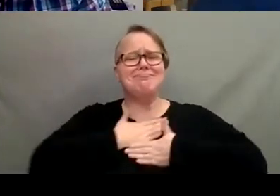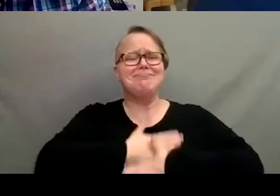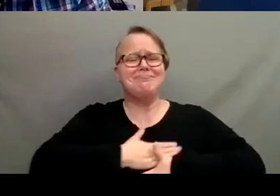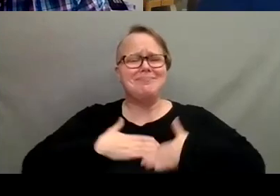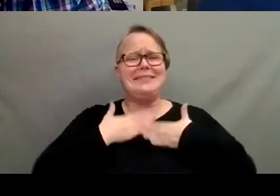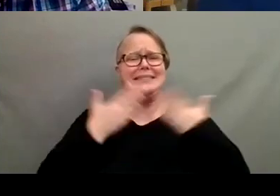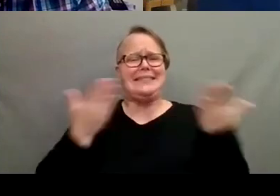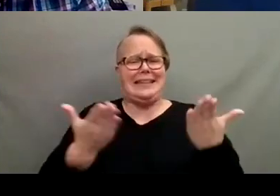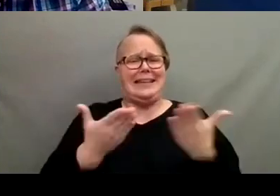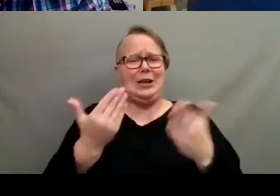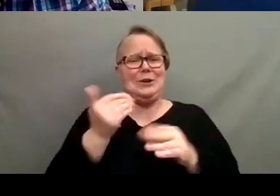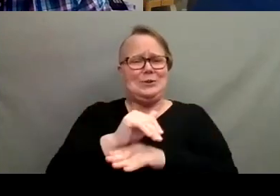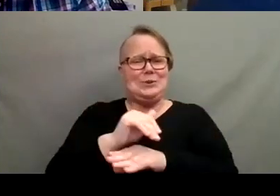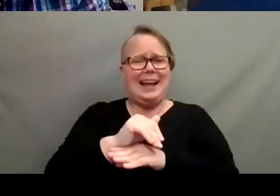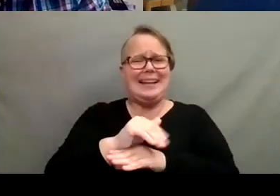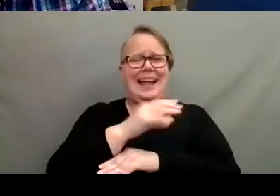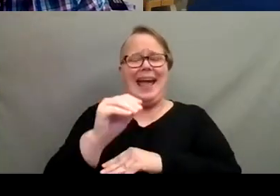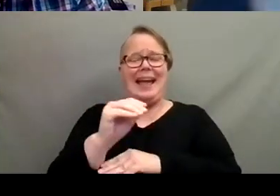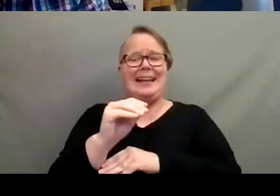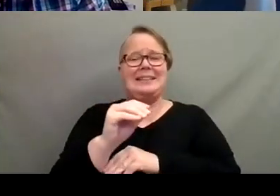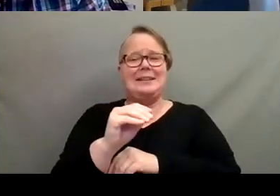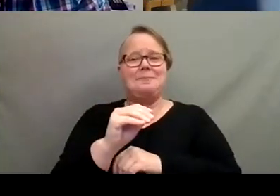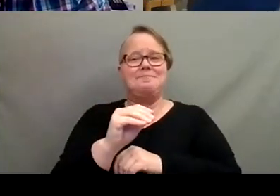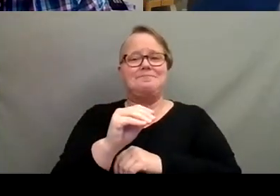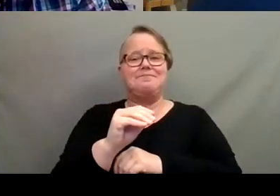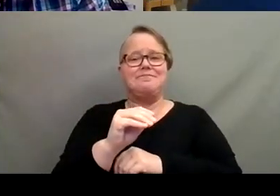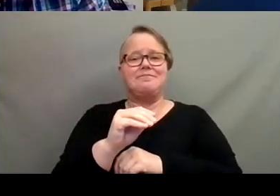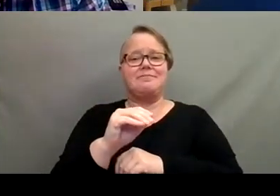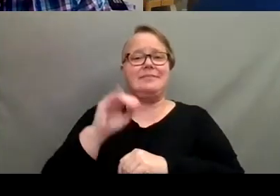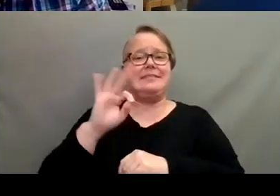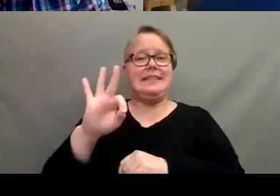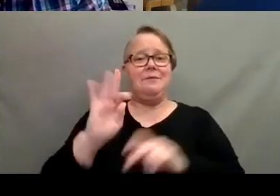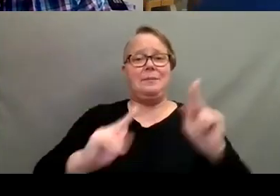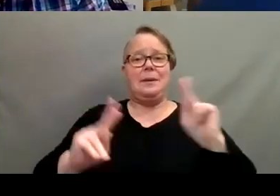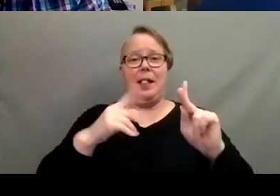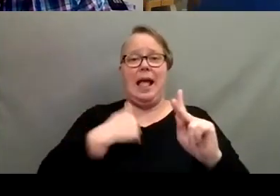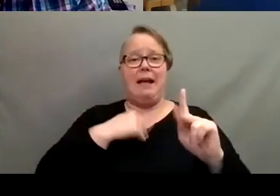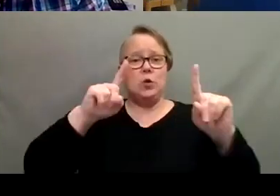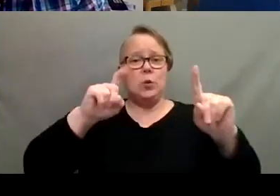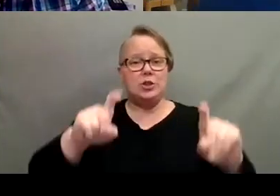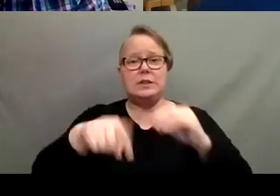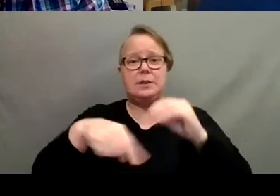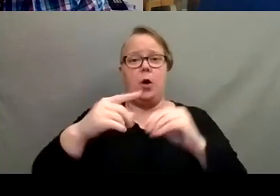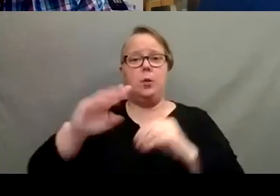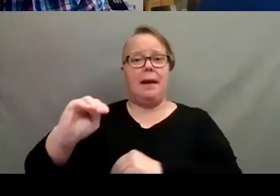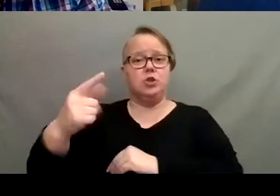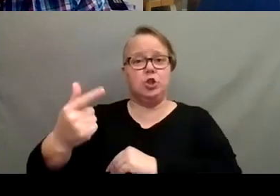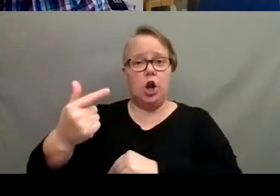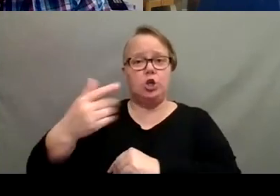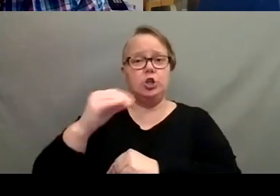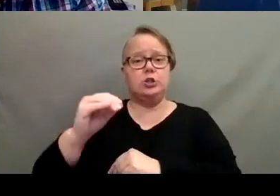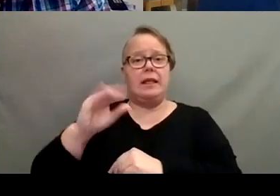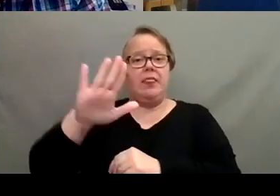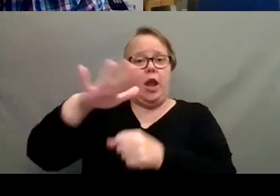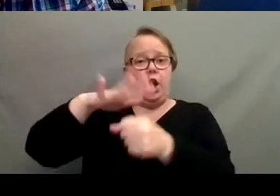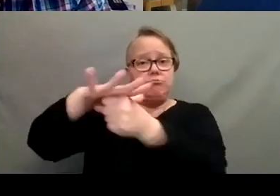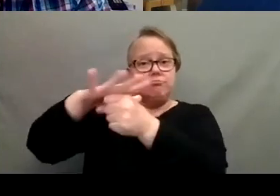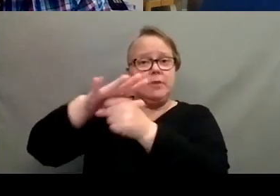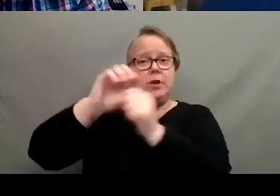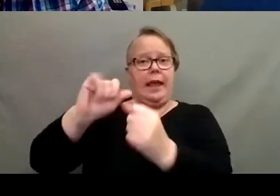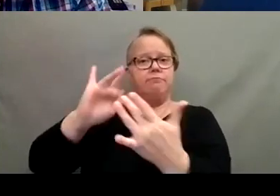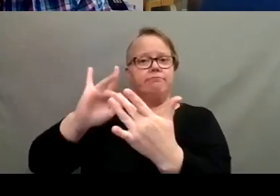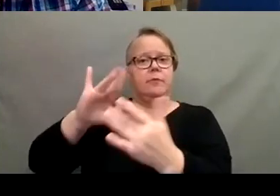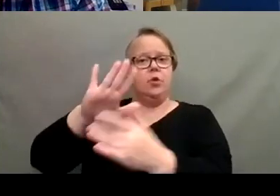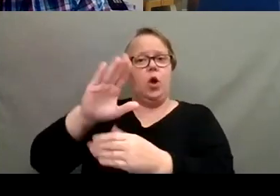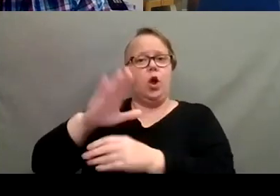being on the show tonight. And if folks do have questions about master gardeners and their neck of the woods, they can get in touch with their